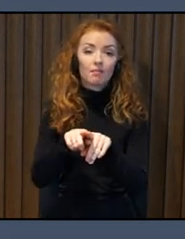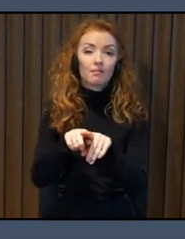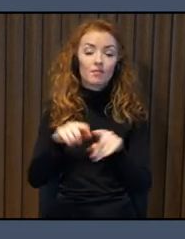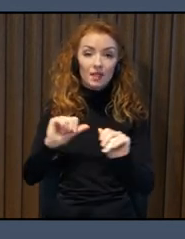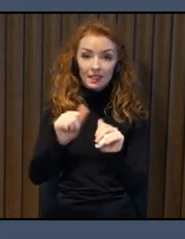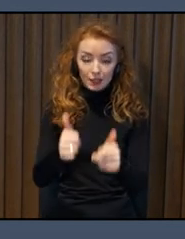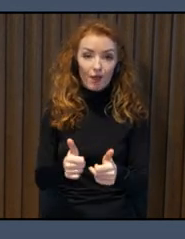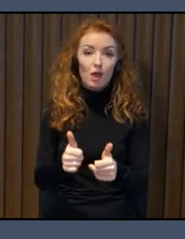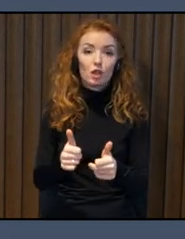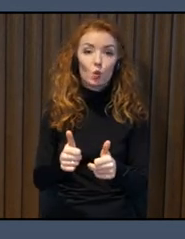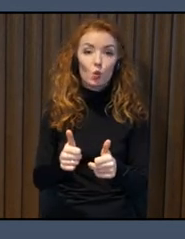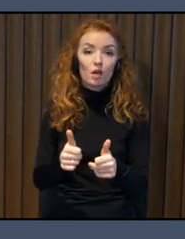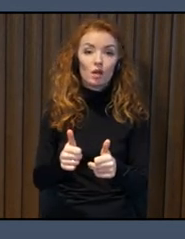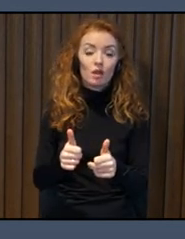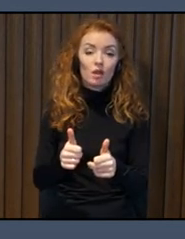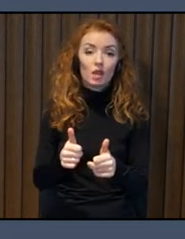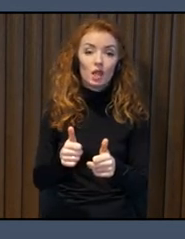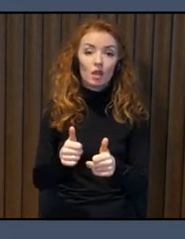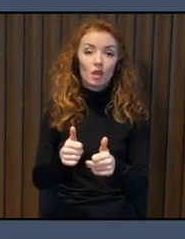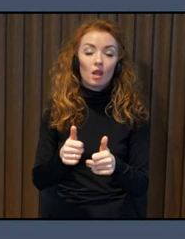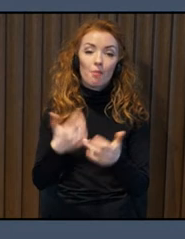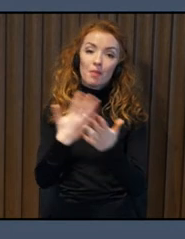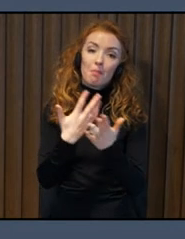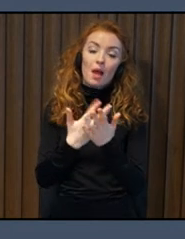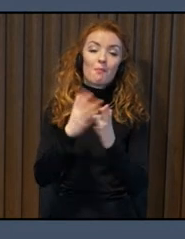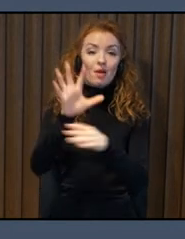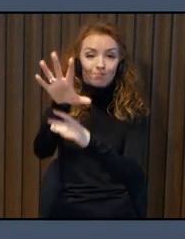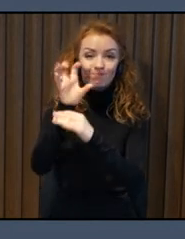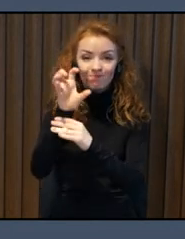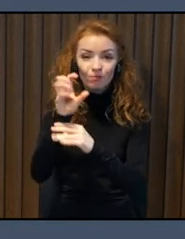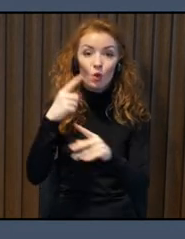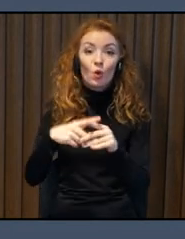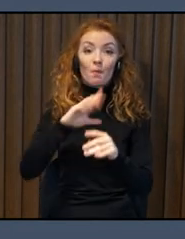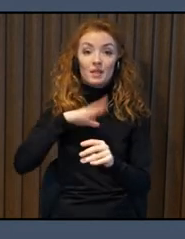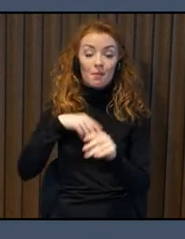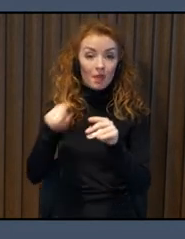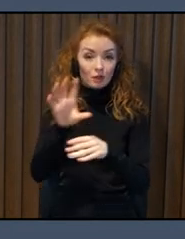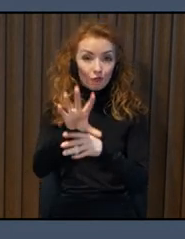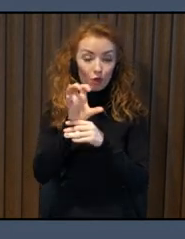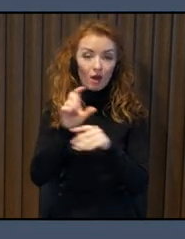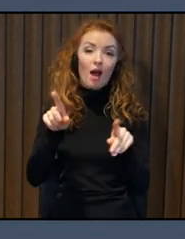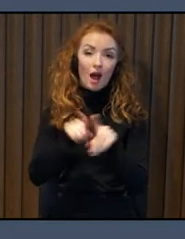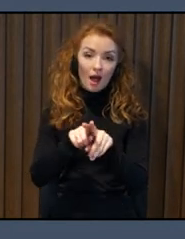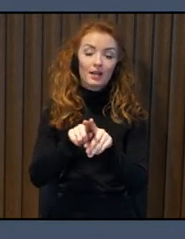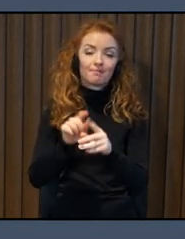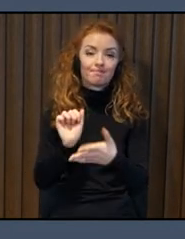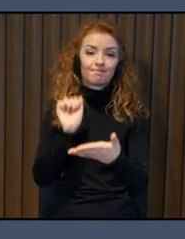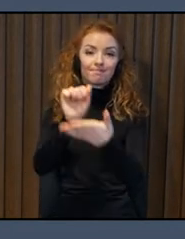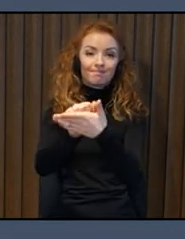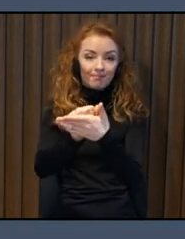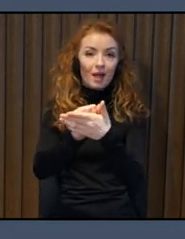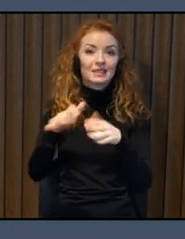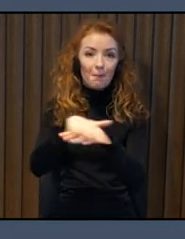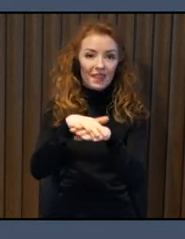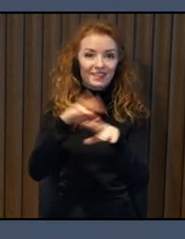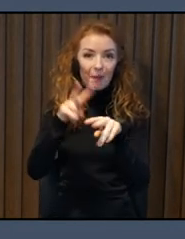which are then presented in a public exhibition or in a public area. And the aim of NormStorm is